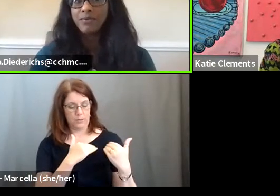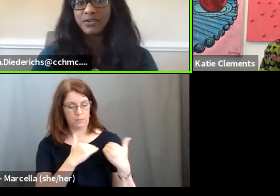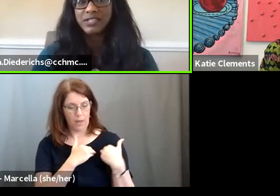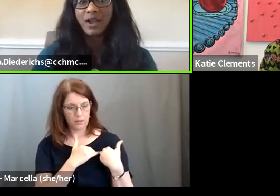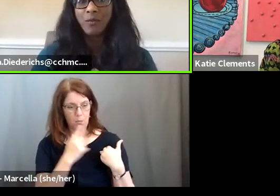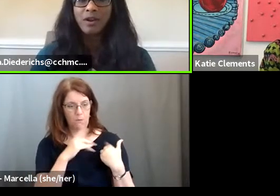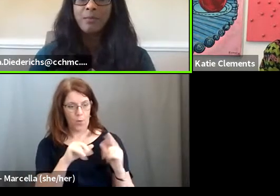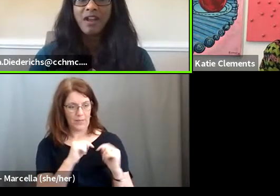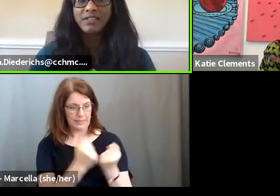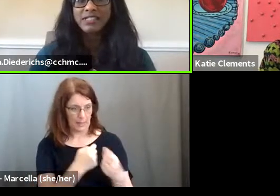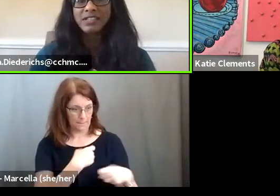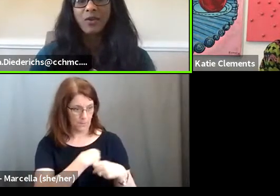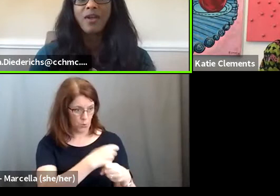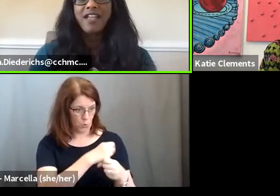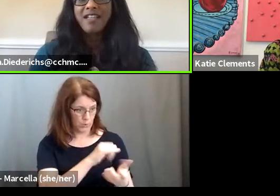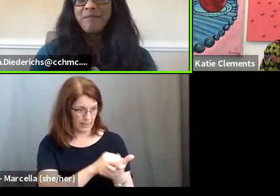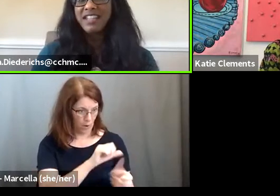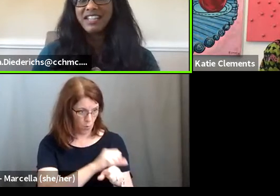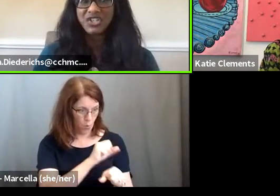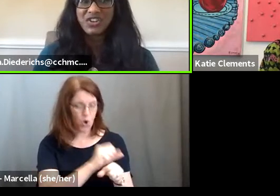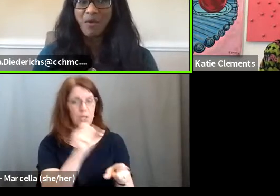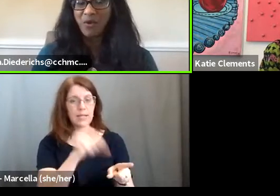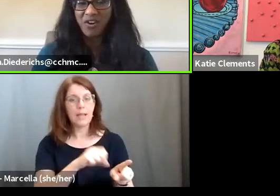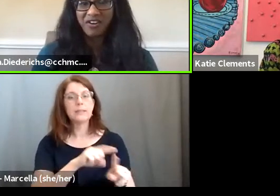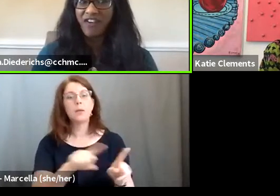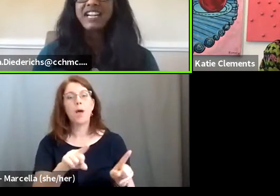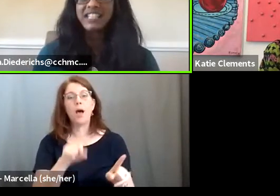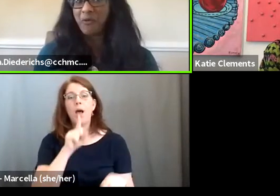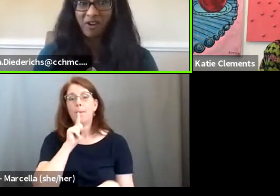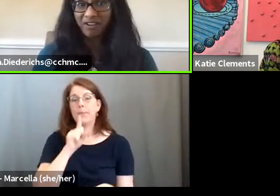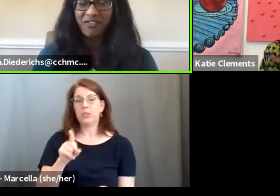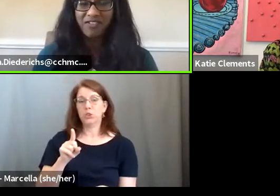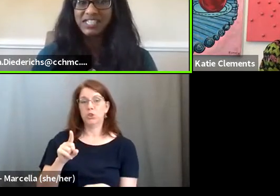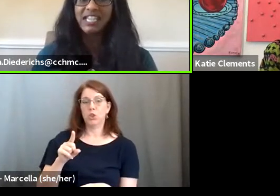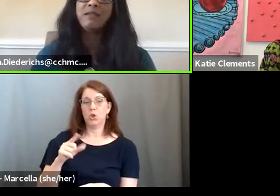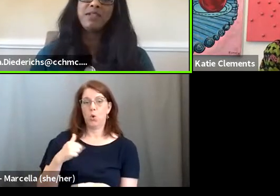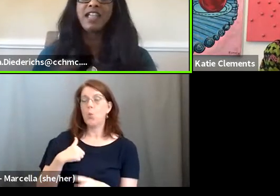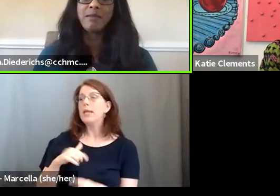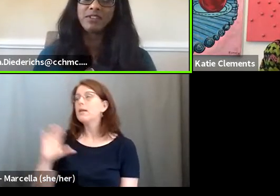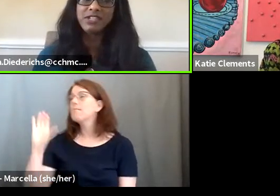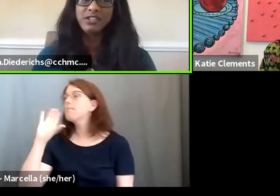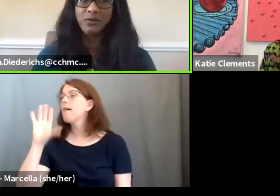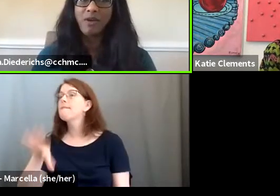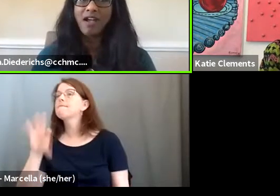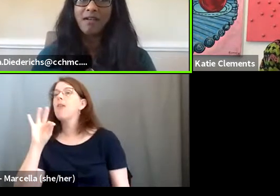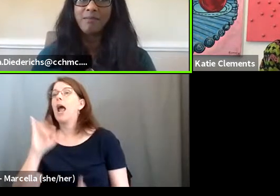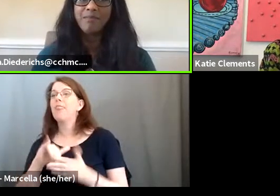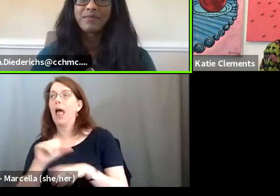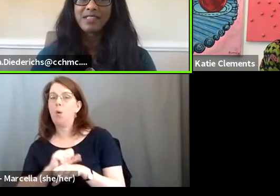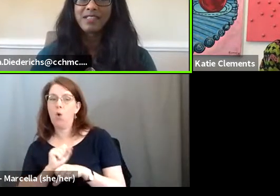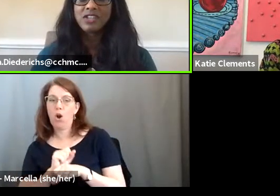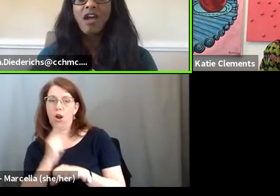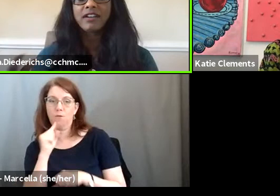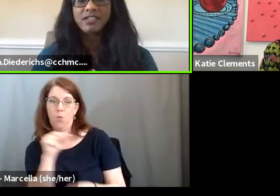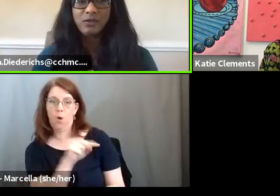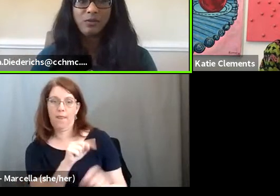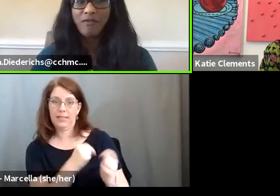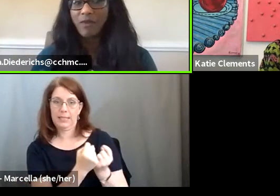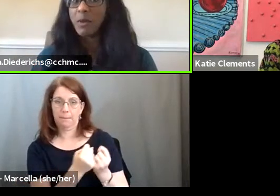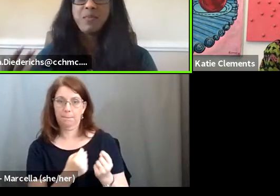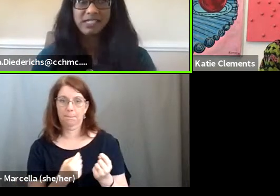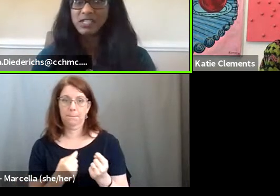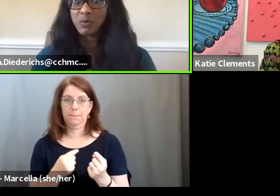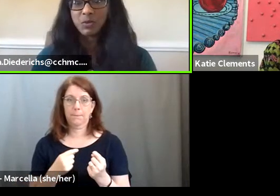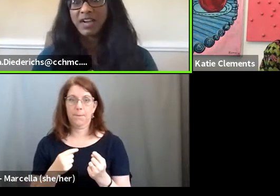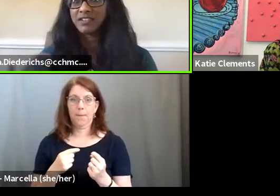a team produce that work, but also making sure that we're finding that work for the team, being able to, um, talk to